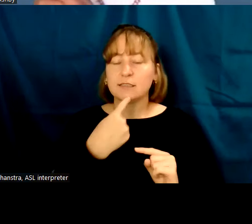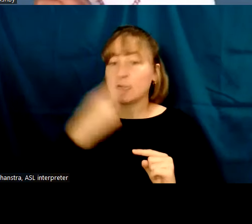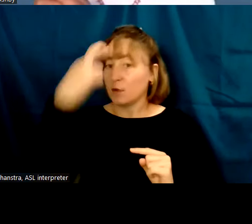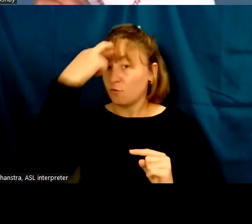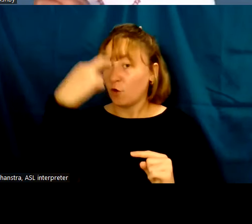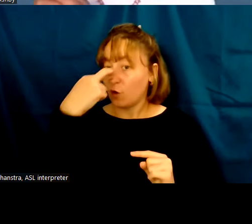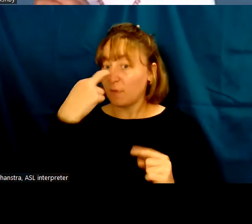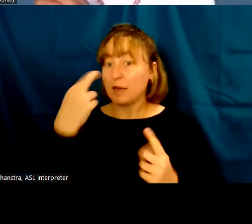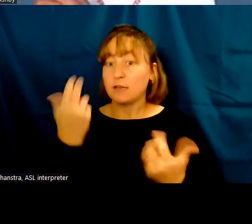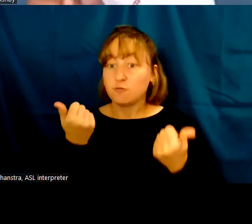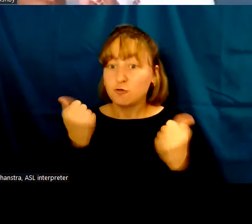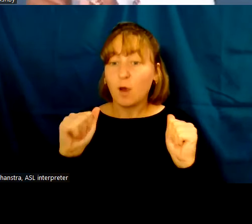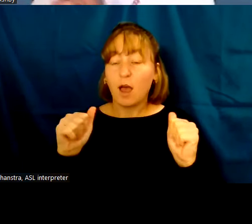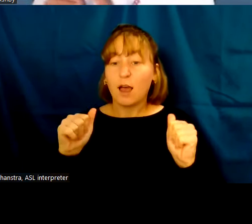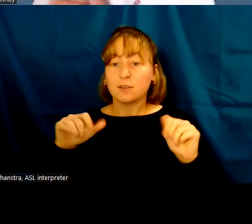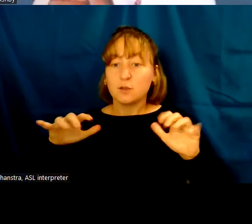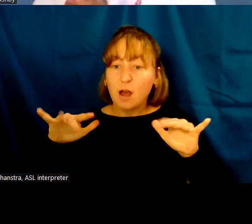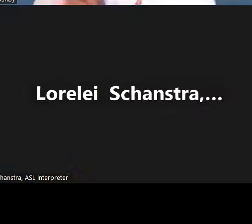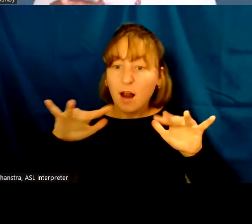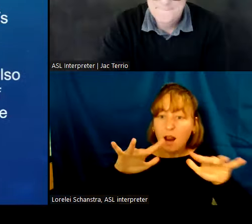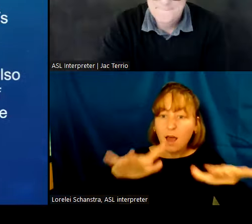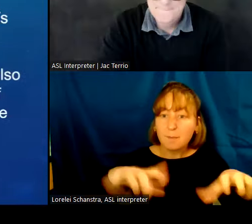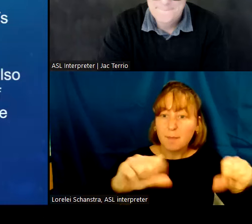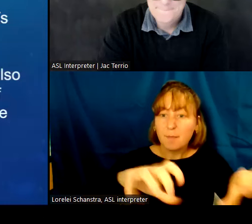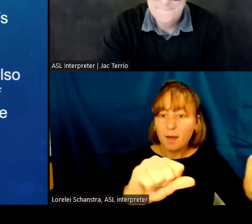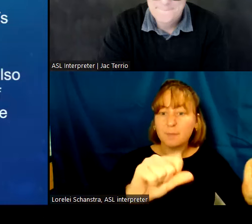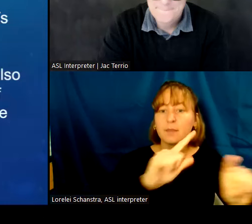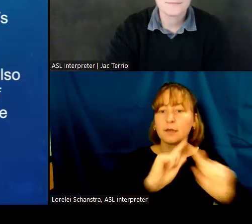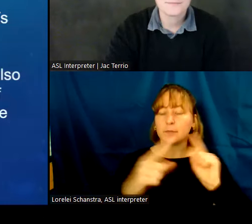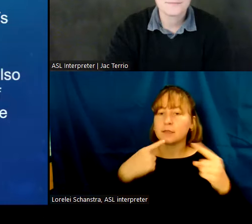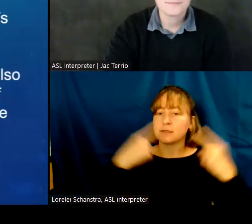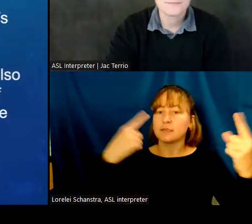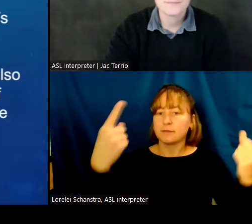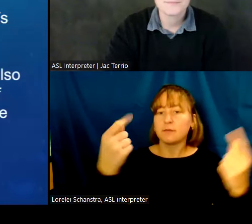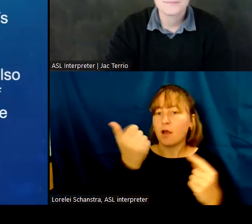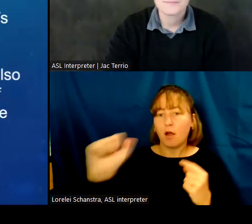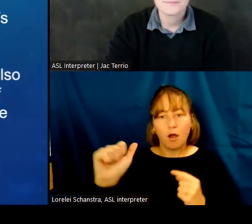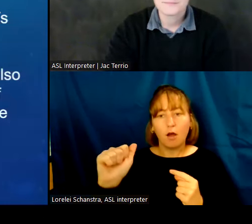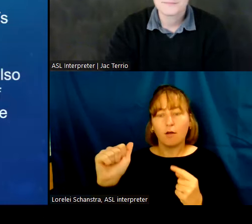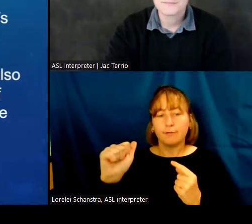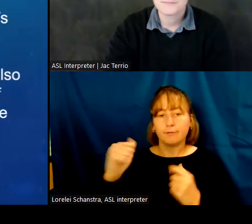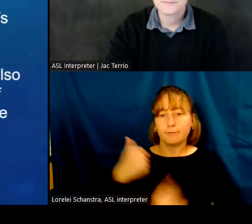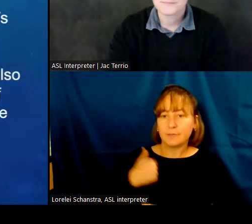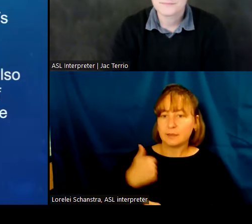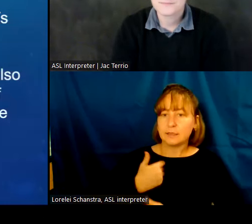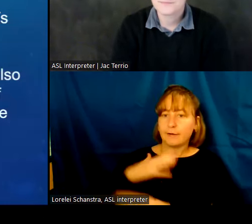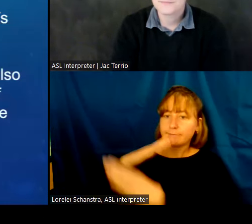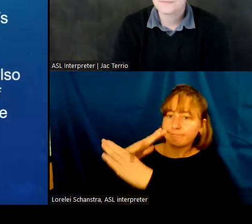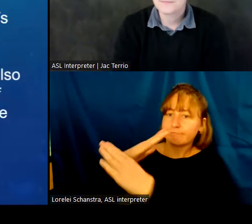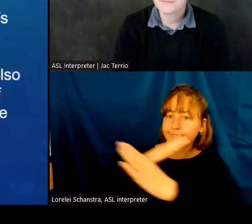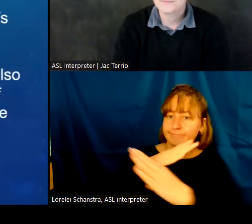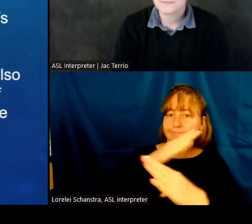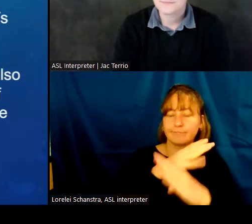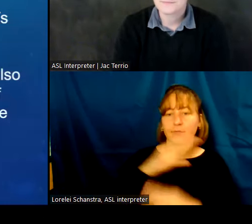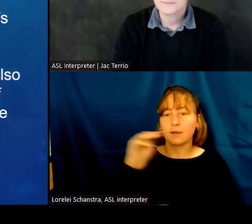attempting to push south into Nubia, but is being successfully repelled by these Meroitic